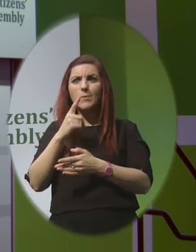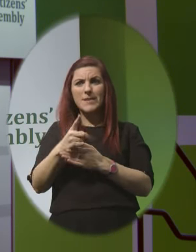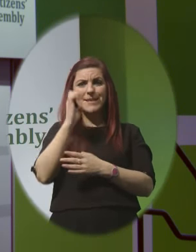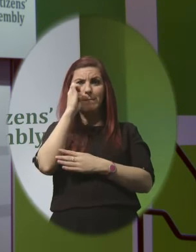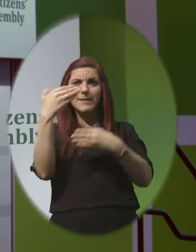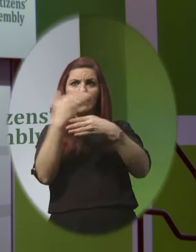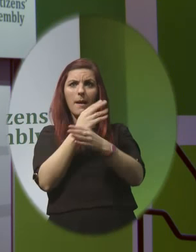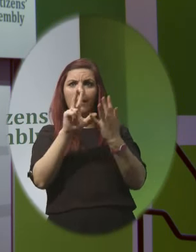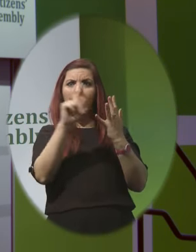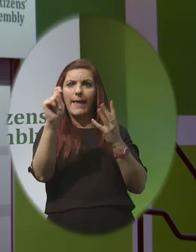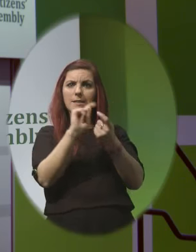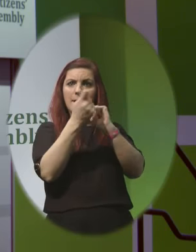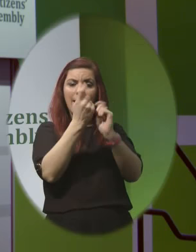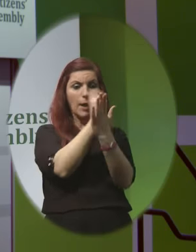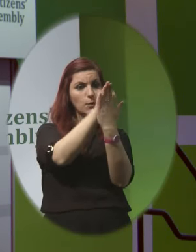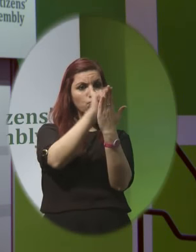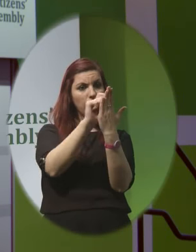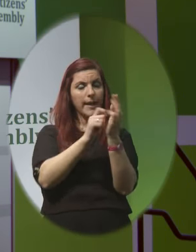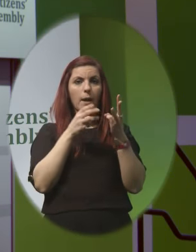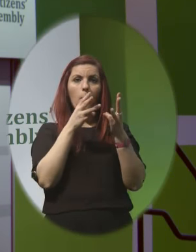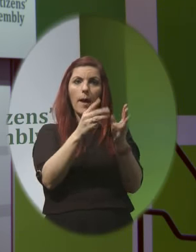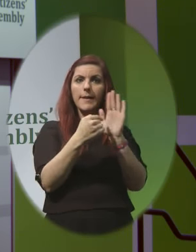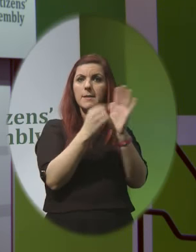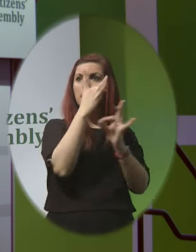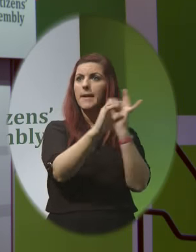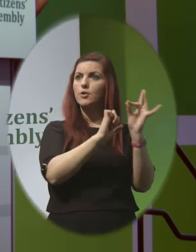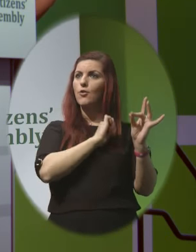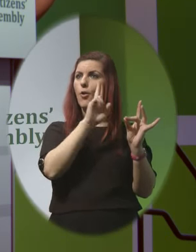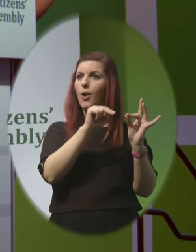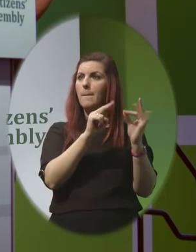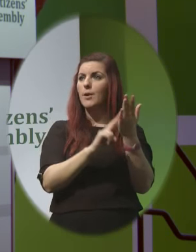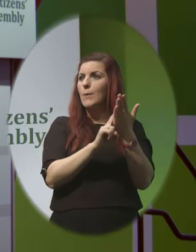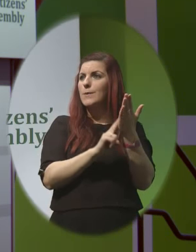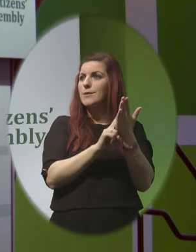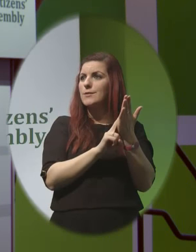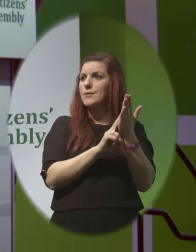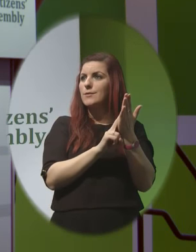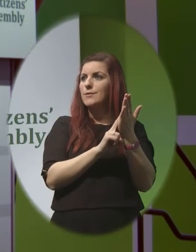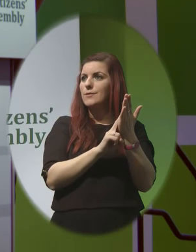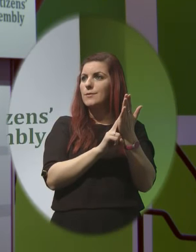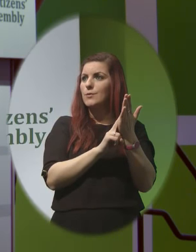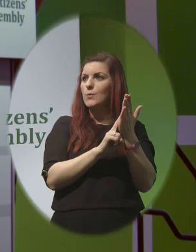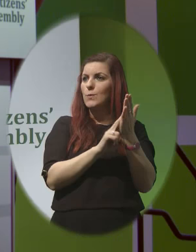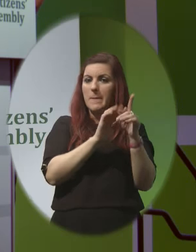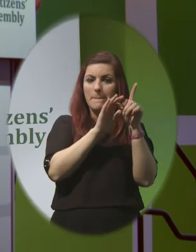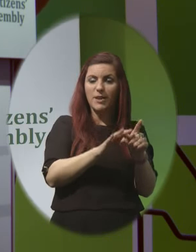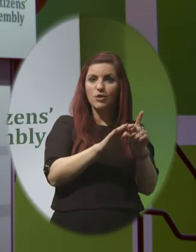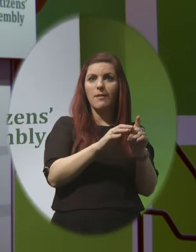drafted in such a way as to ensure That it could not be used to undermine in any way the mother's right to life